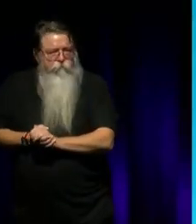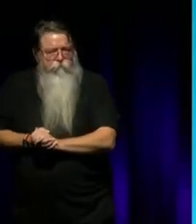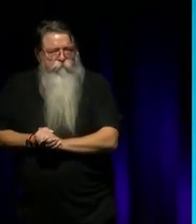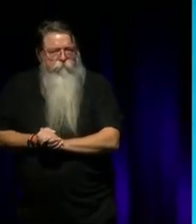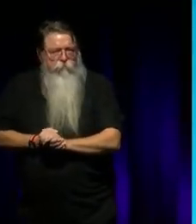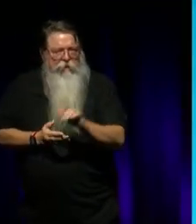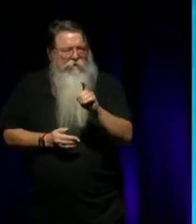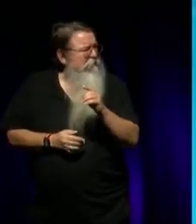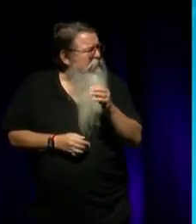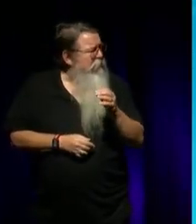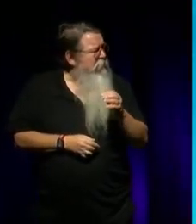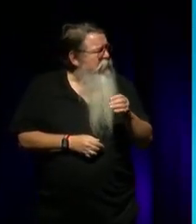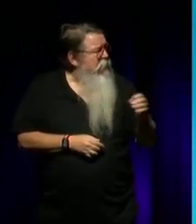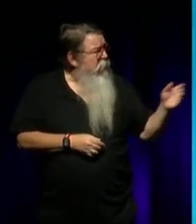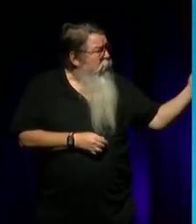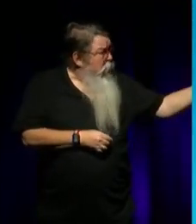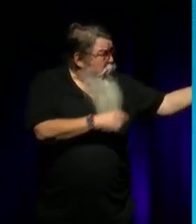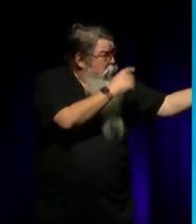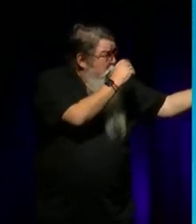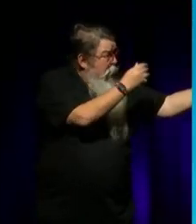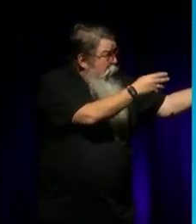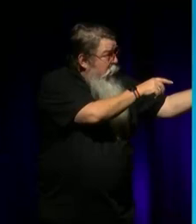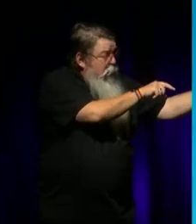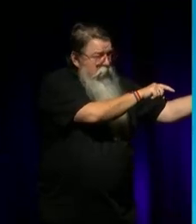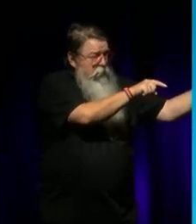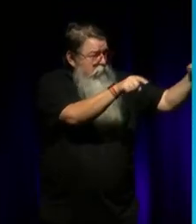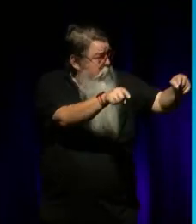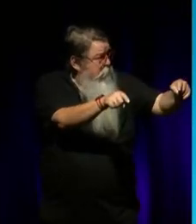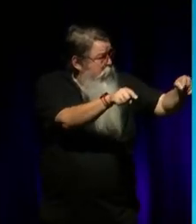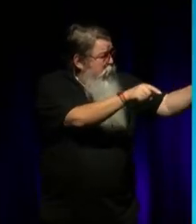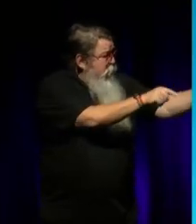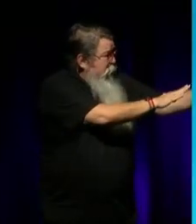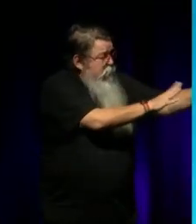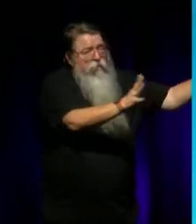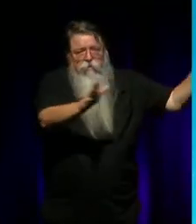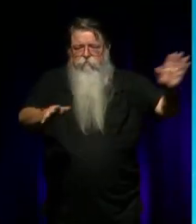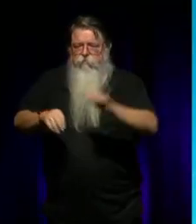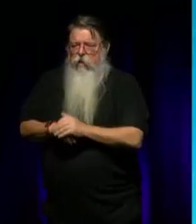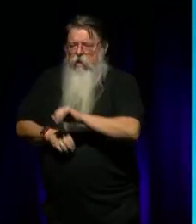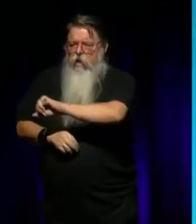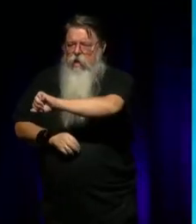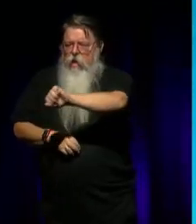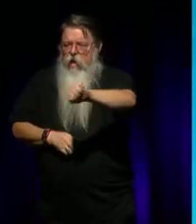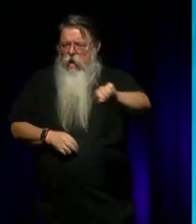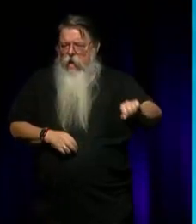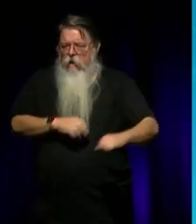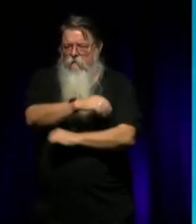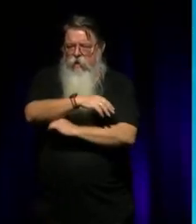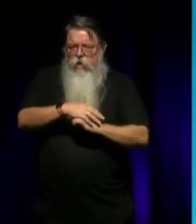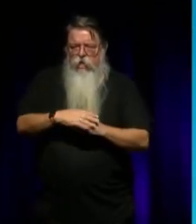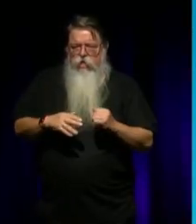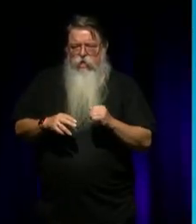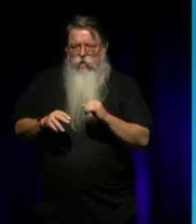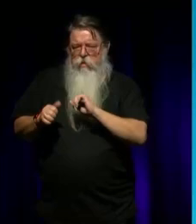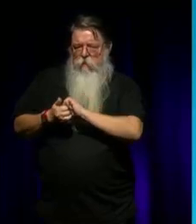I've just got a bit more, but you can sit down if you are. It's all right. On behalf of the founding partners, I'd also like to thank our sponsors who make